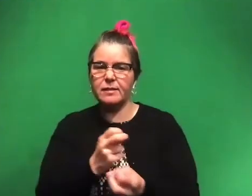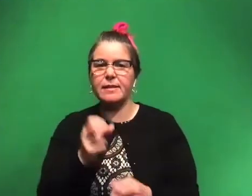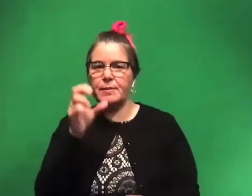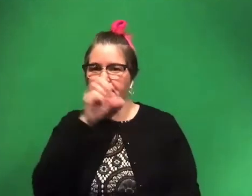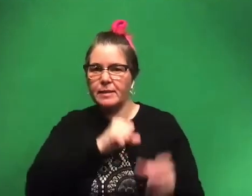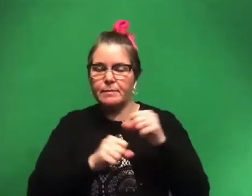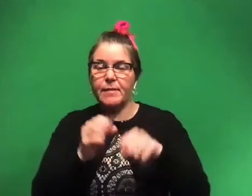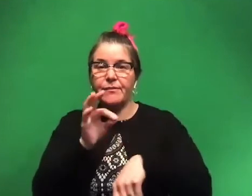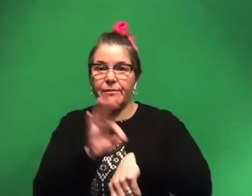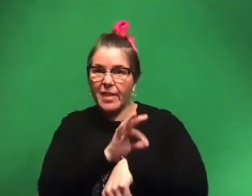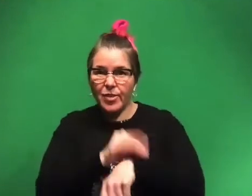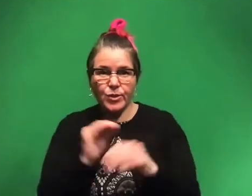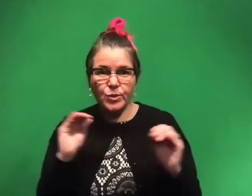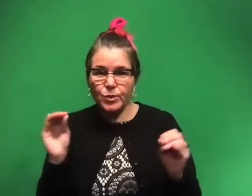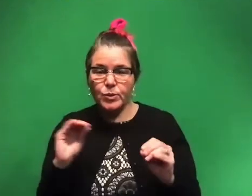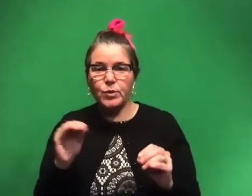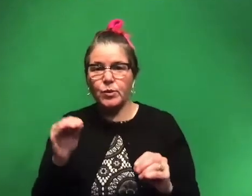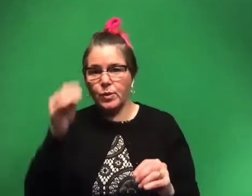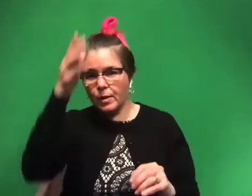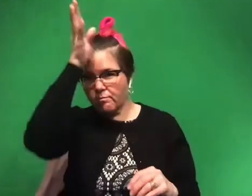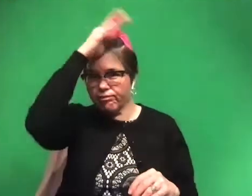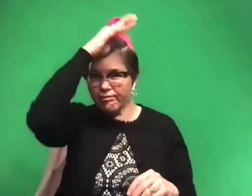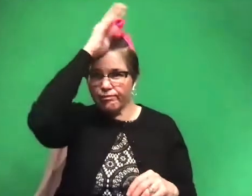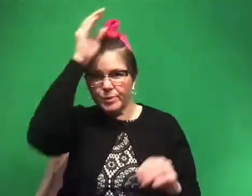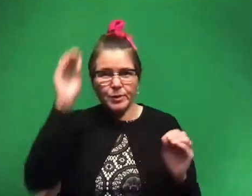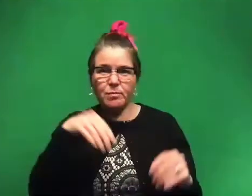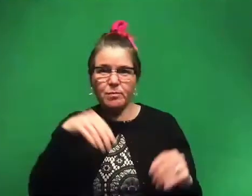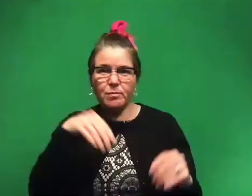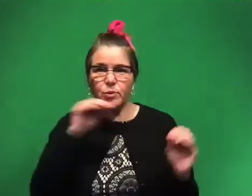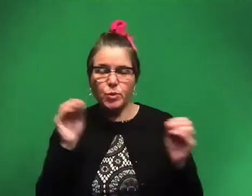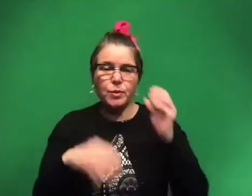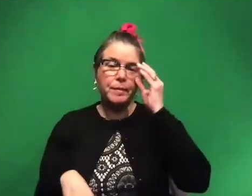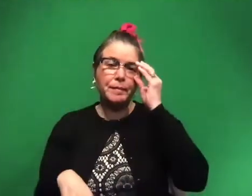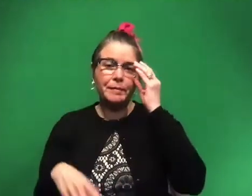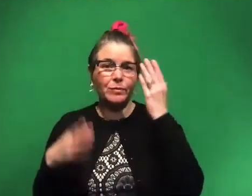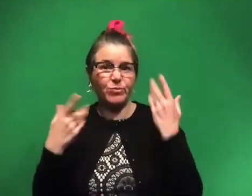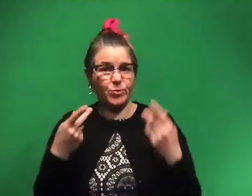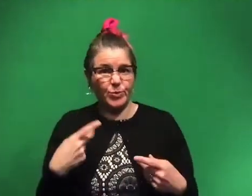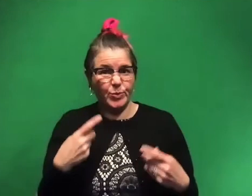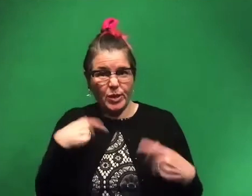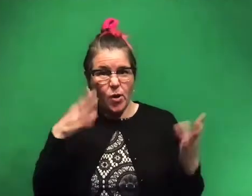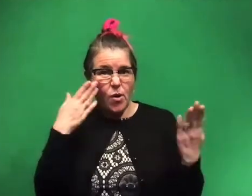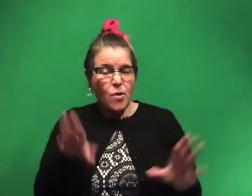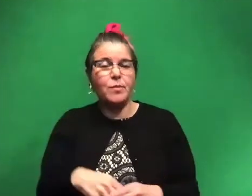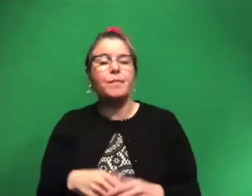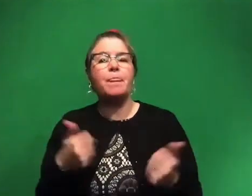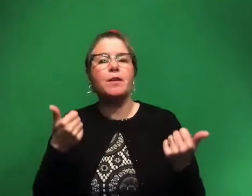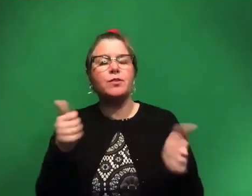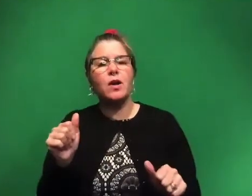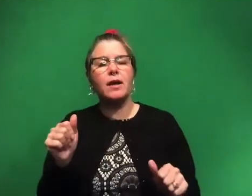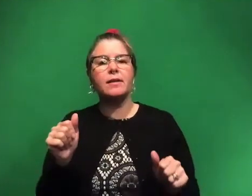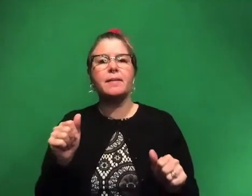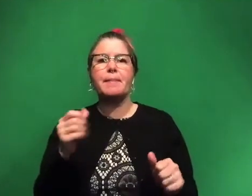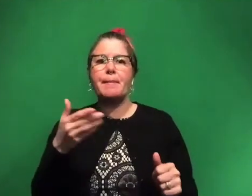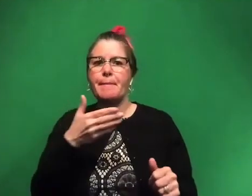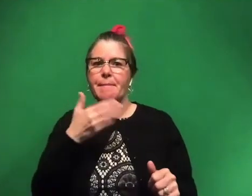feathers and the little waddle, the waddle and everything. We don't know. Um, we try to make our, our, our guesses